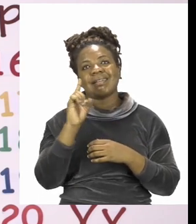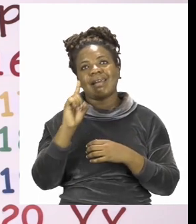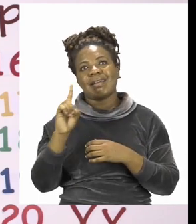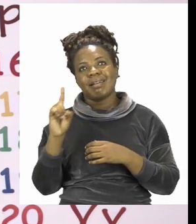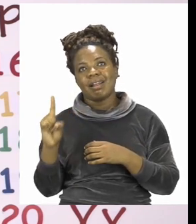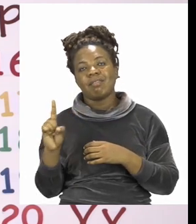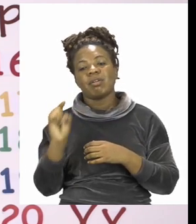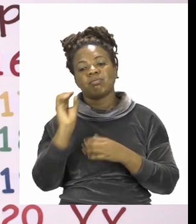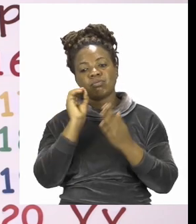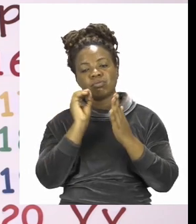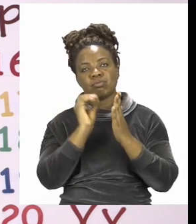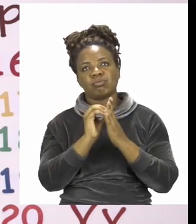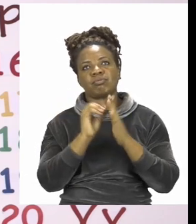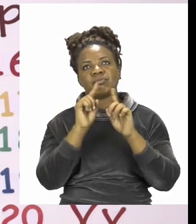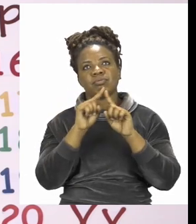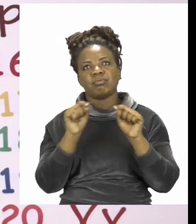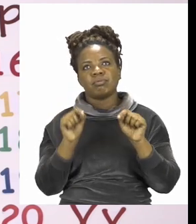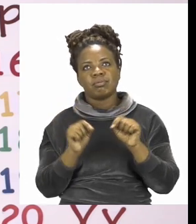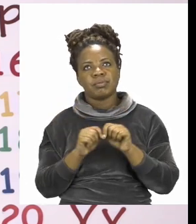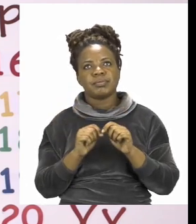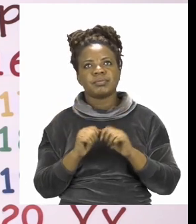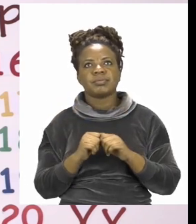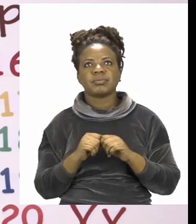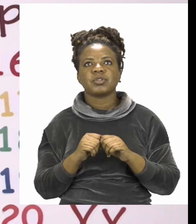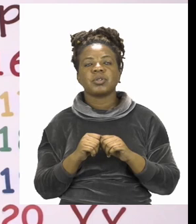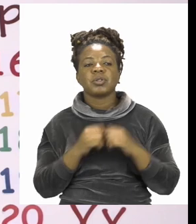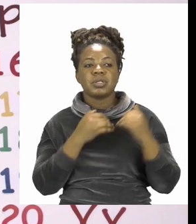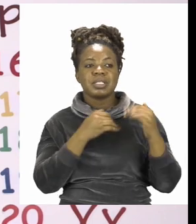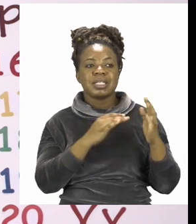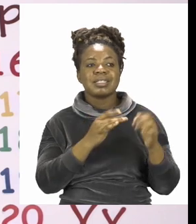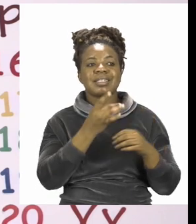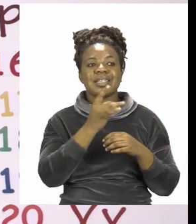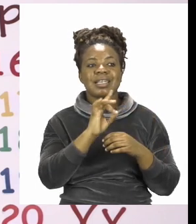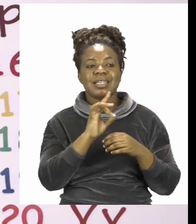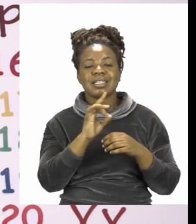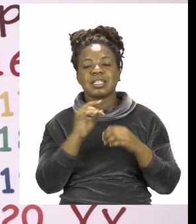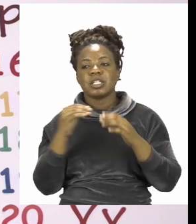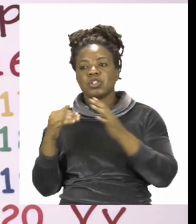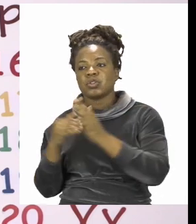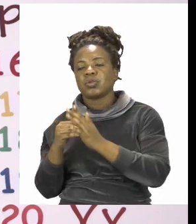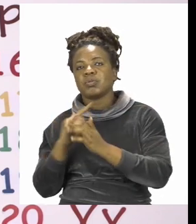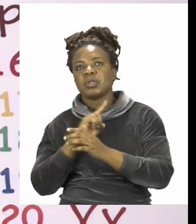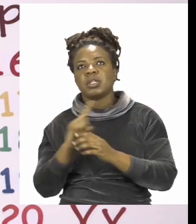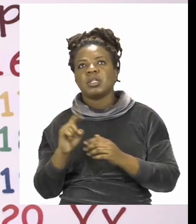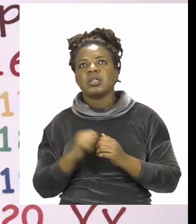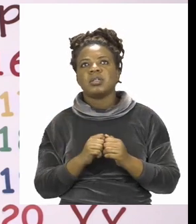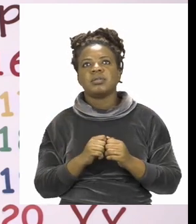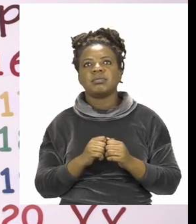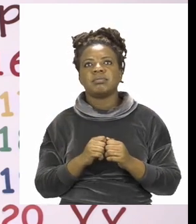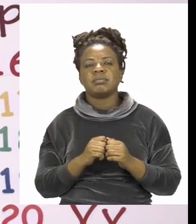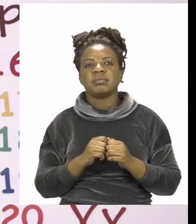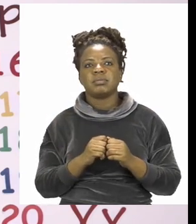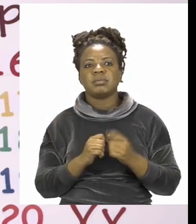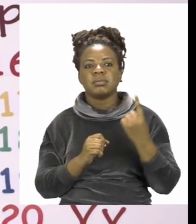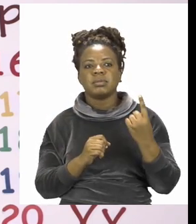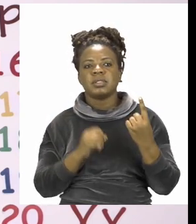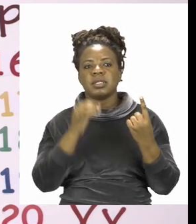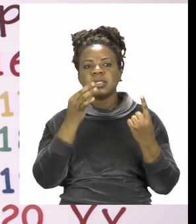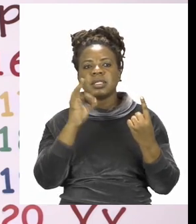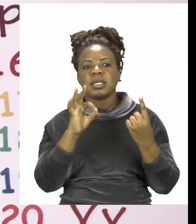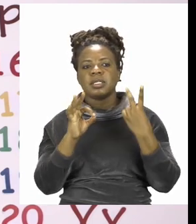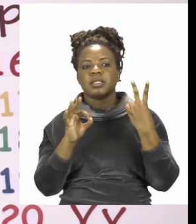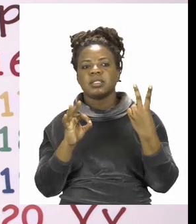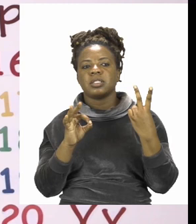We're going to start at 8 and then we're going to stop at 11. 8 is already there. So we're saying 9,